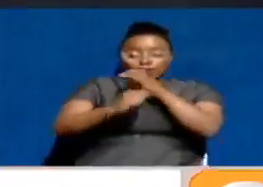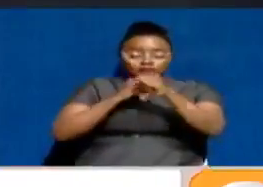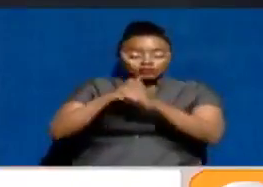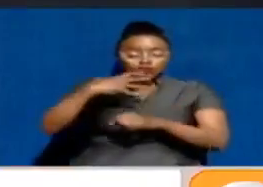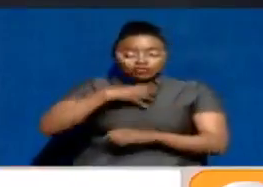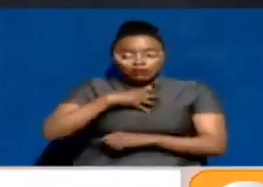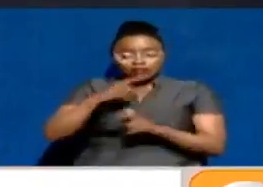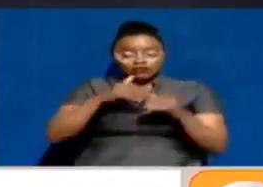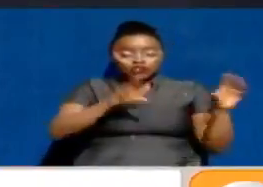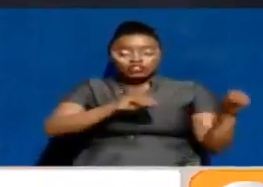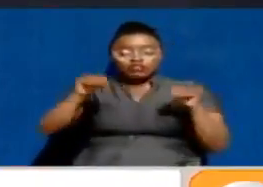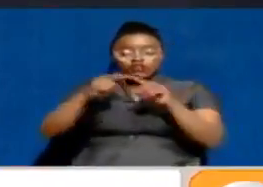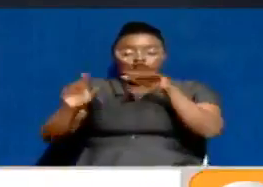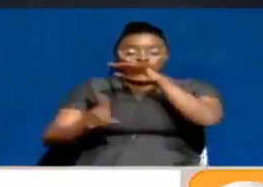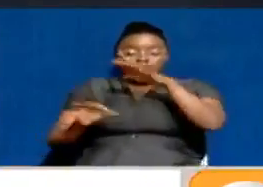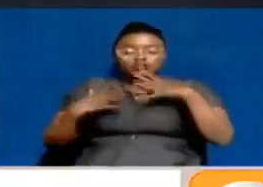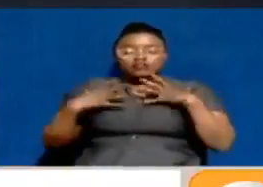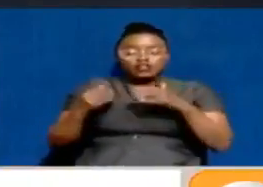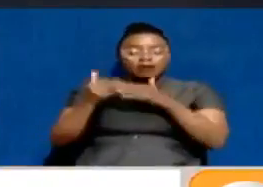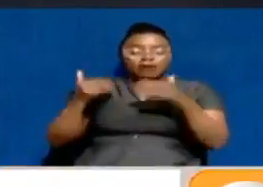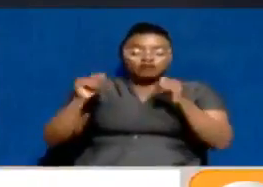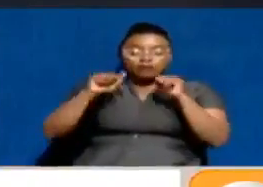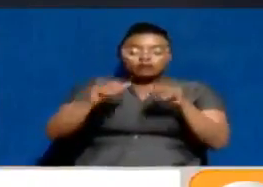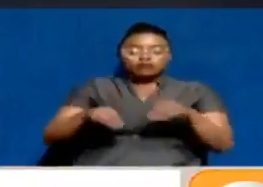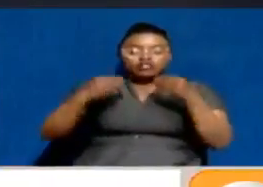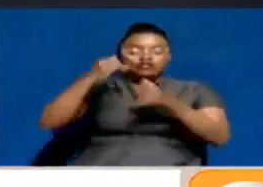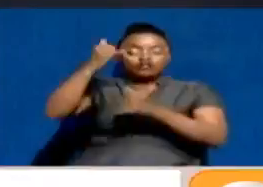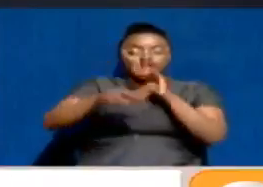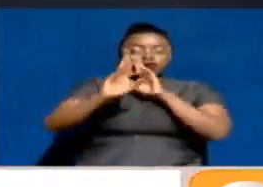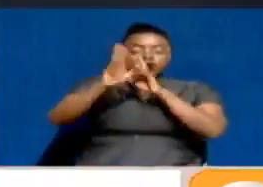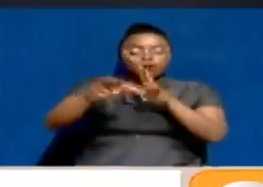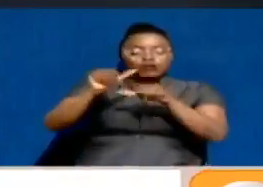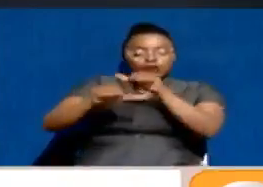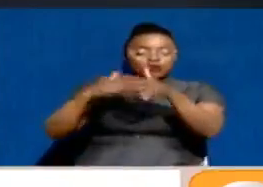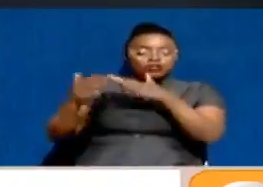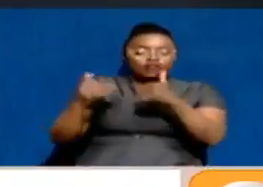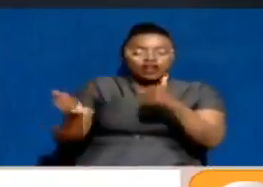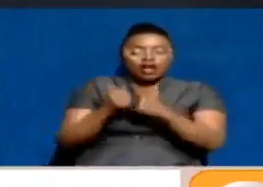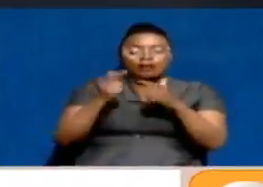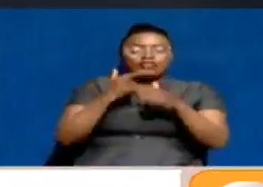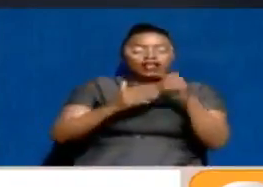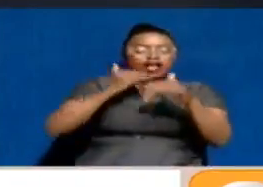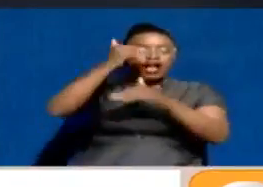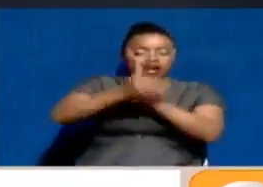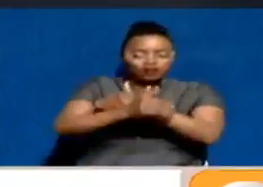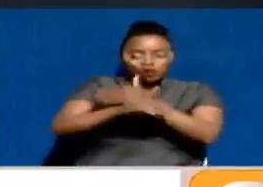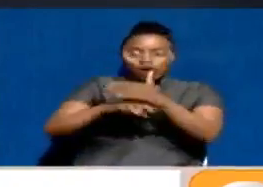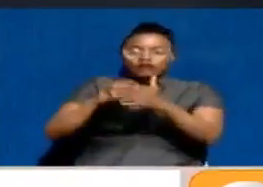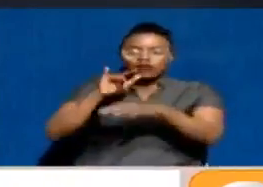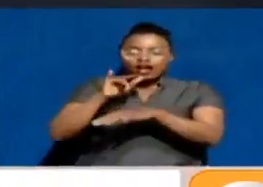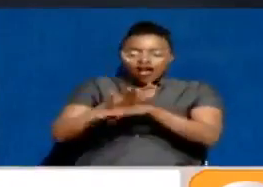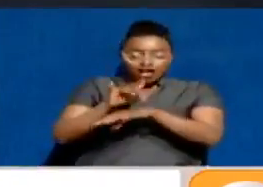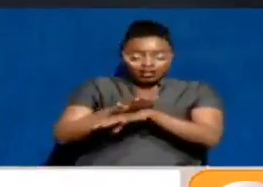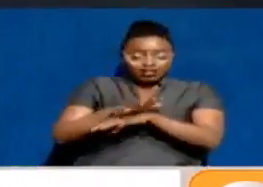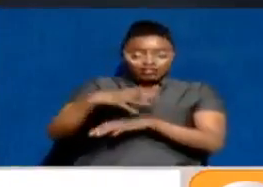retirement, he was transferred from the Ministry of Health before he could give his final report on the saga. After which he was sent into early